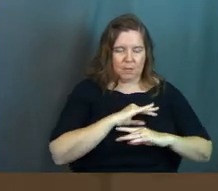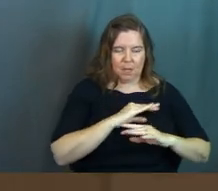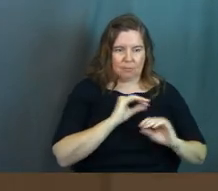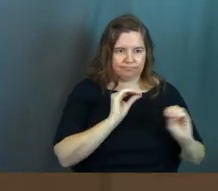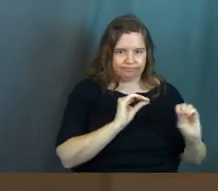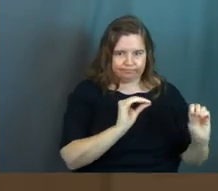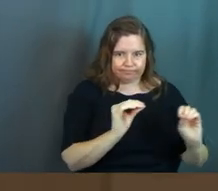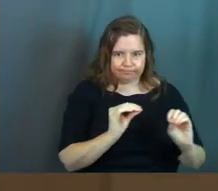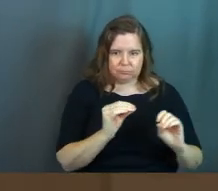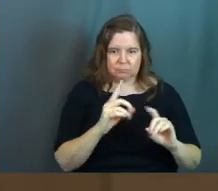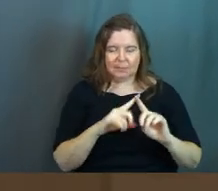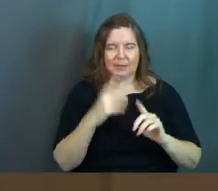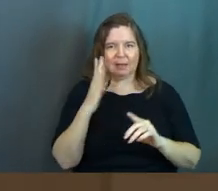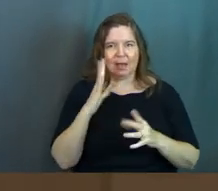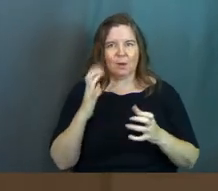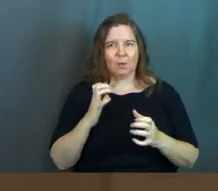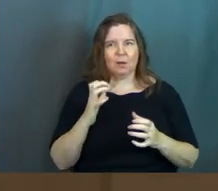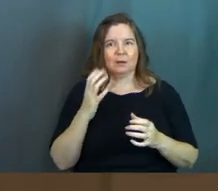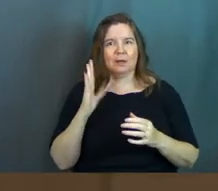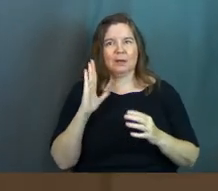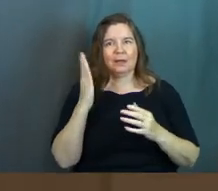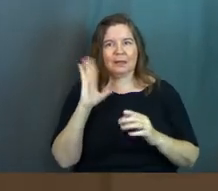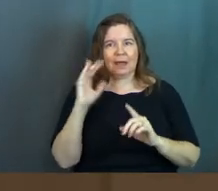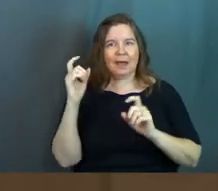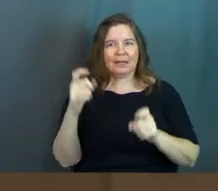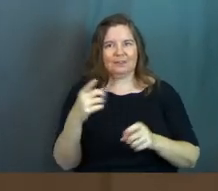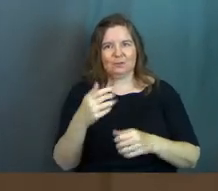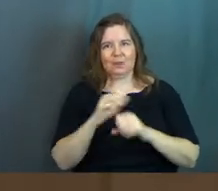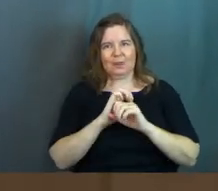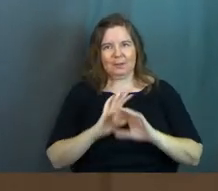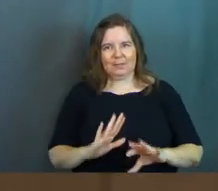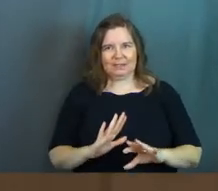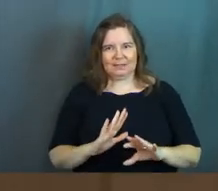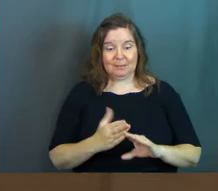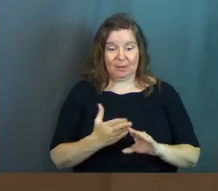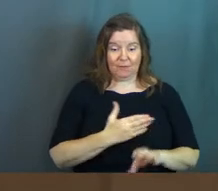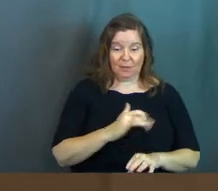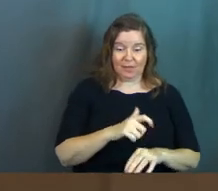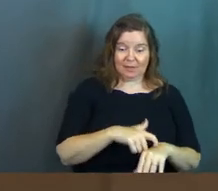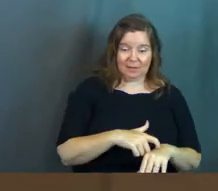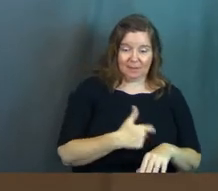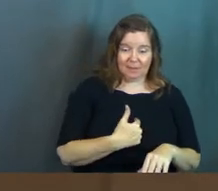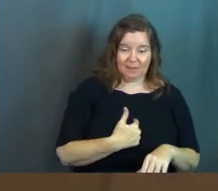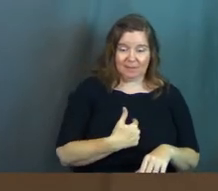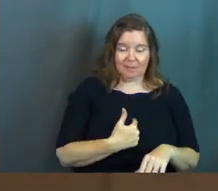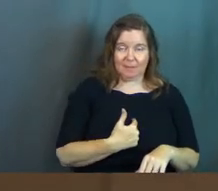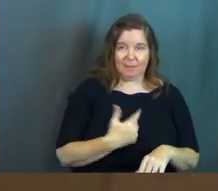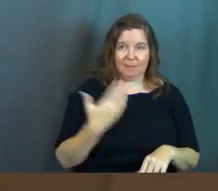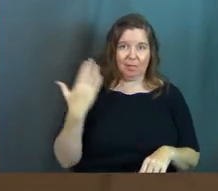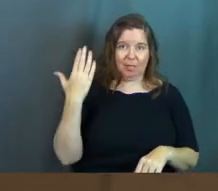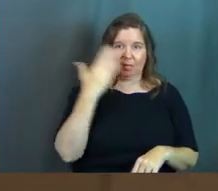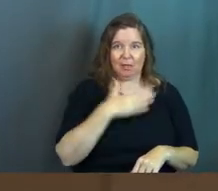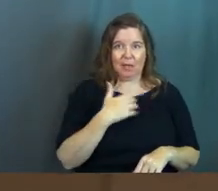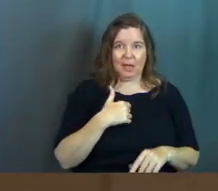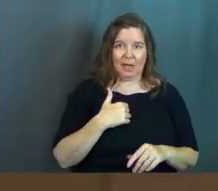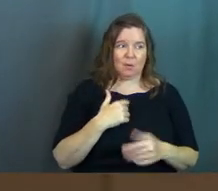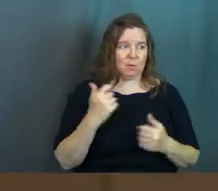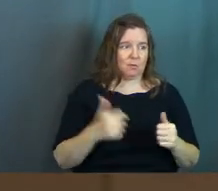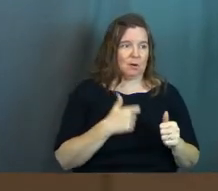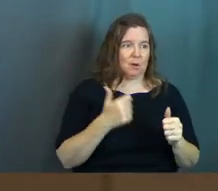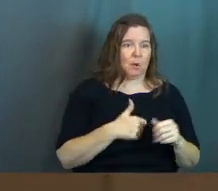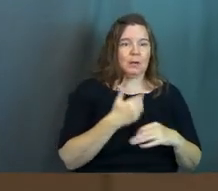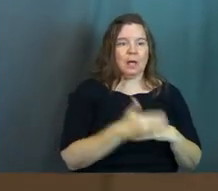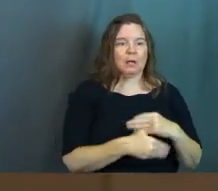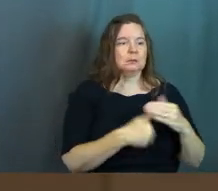God wants, God gives you the peace in your life. But before that it was like, I was always like running after